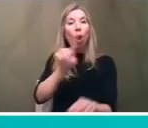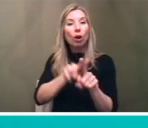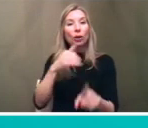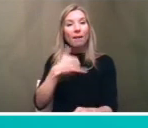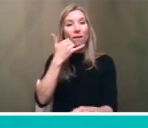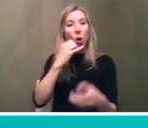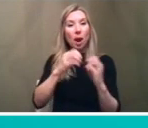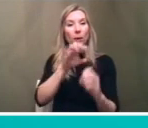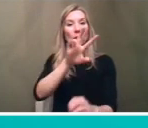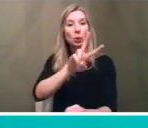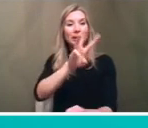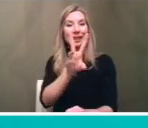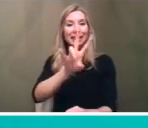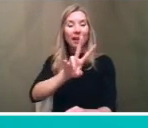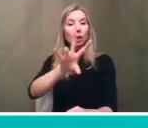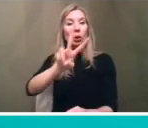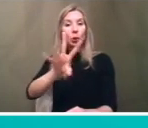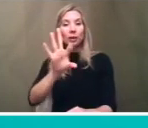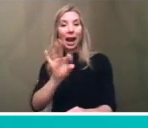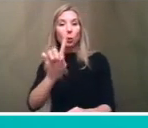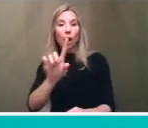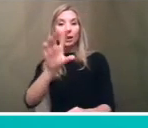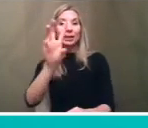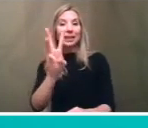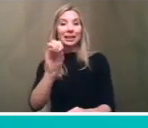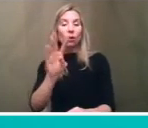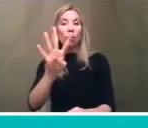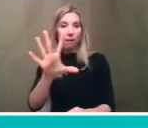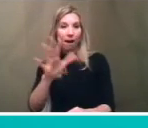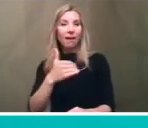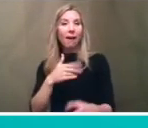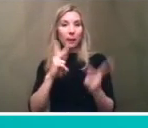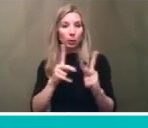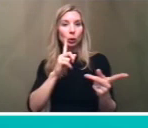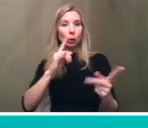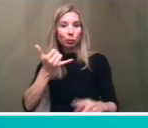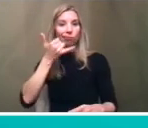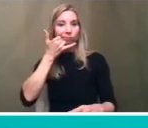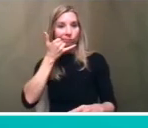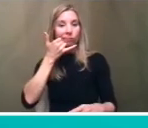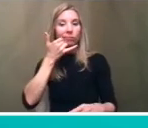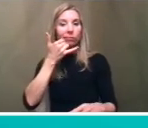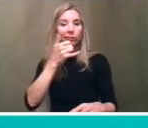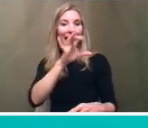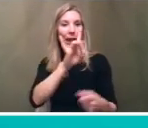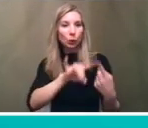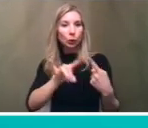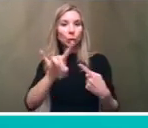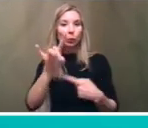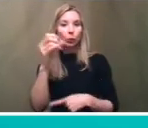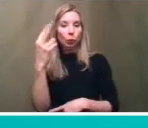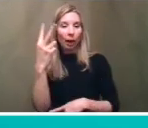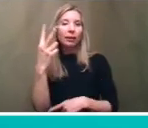-6045 you can call that number it's staffed on monday through wednesday um 8 a.m until until noon other times you'll get a